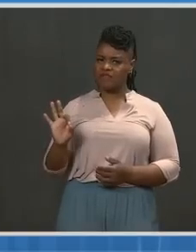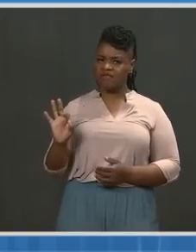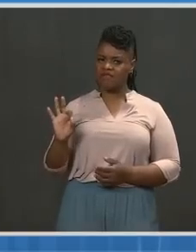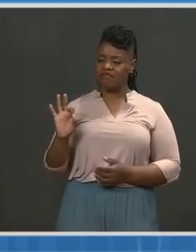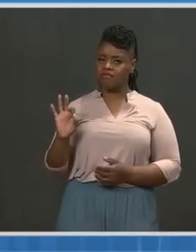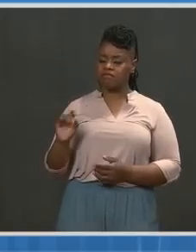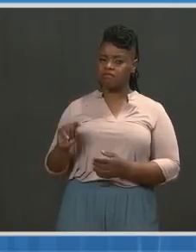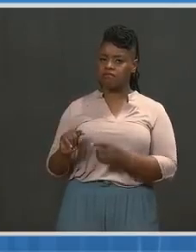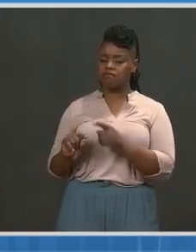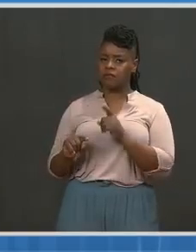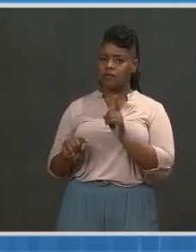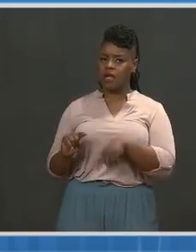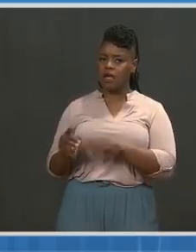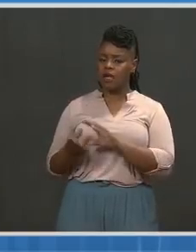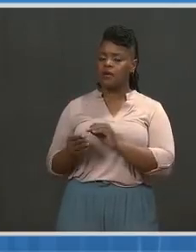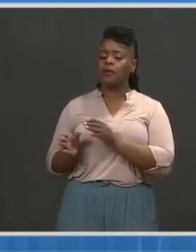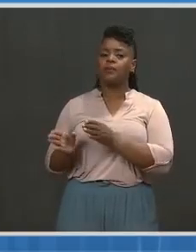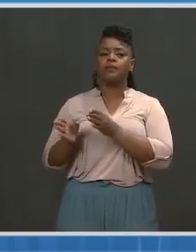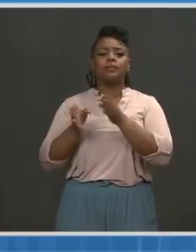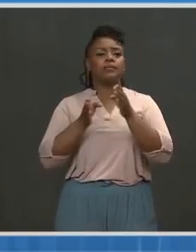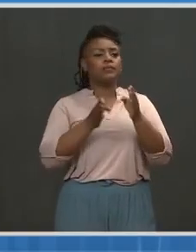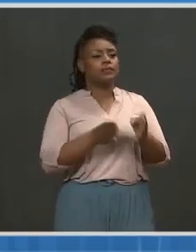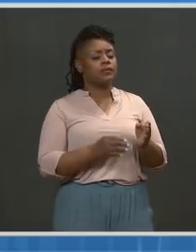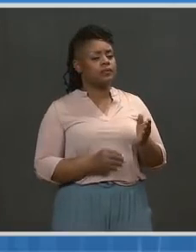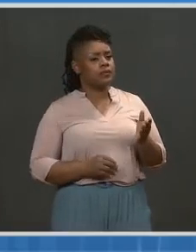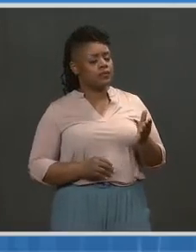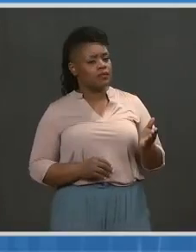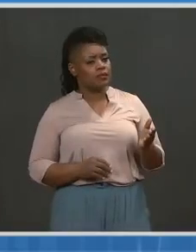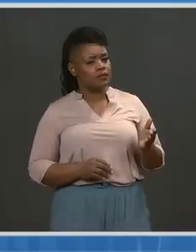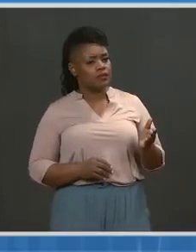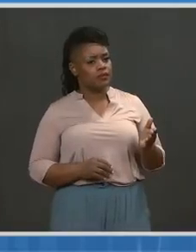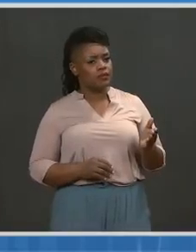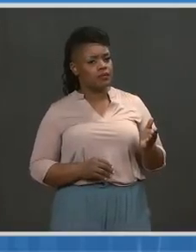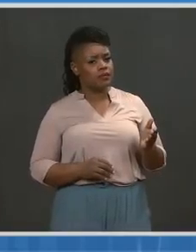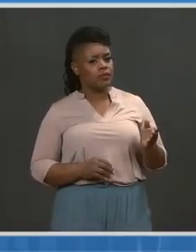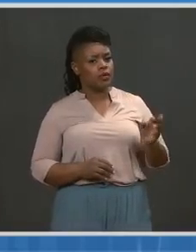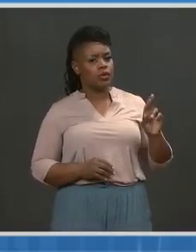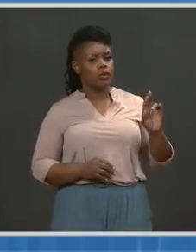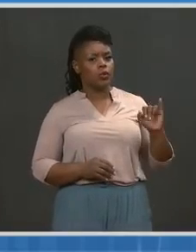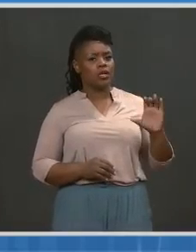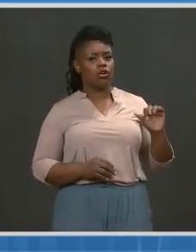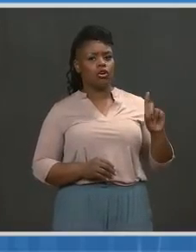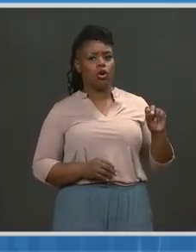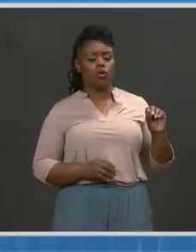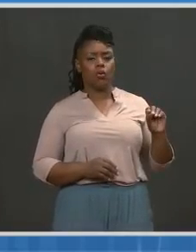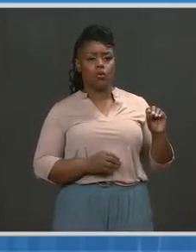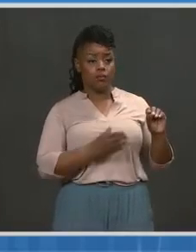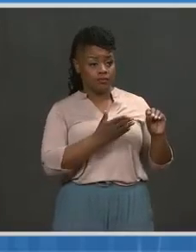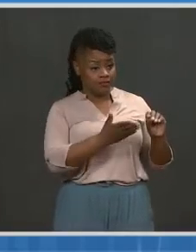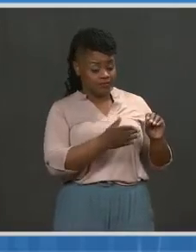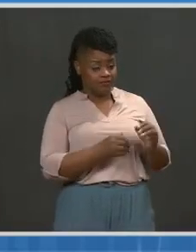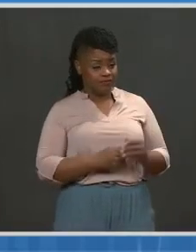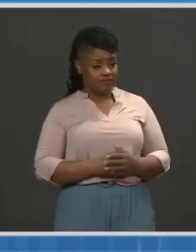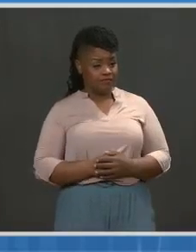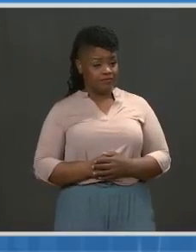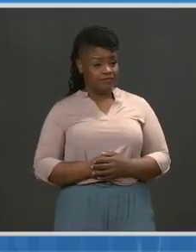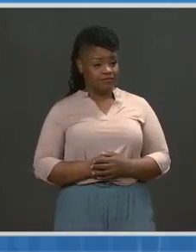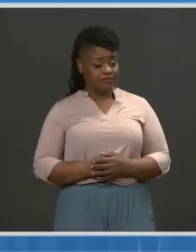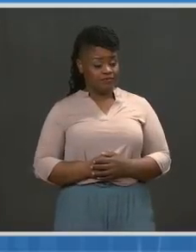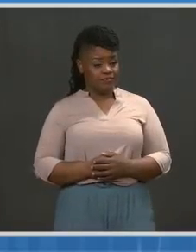All right, Jeff, we'll, we'll come back to you. We'll go to Ricardo at the AP.